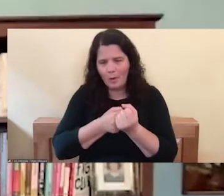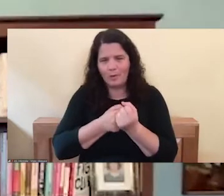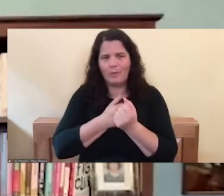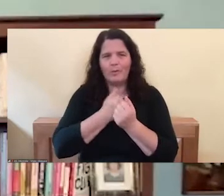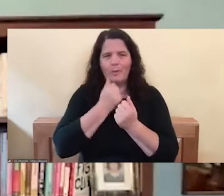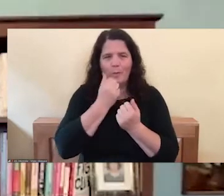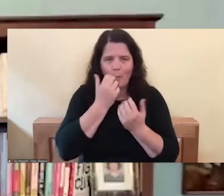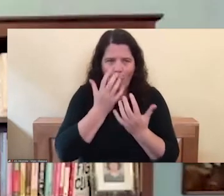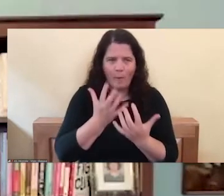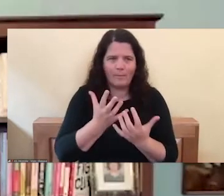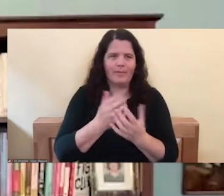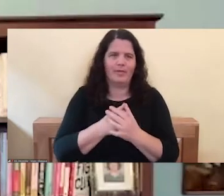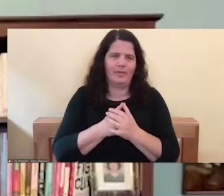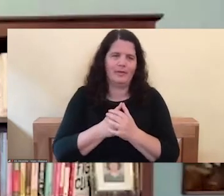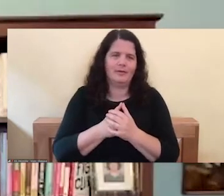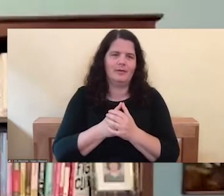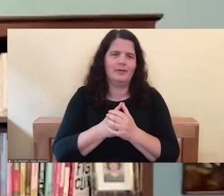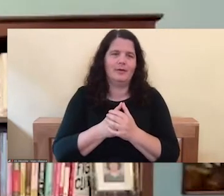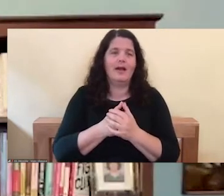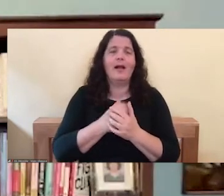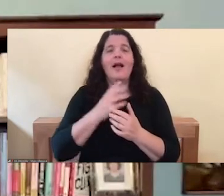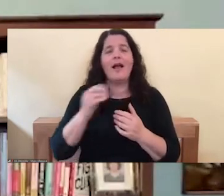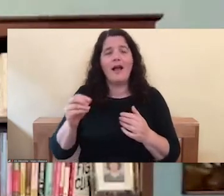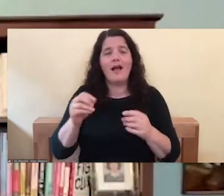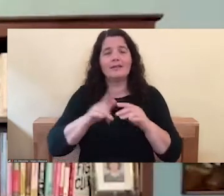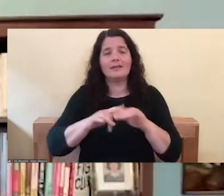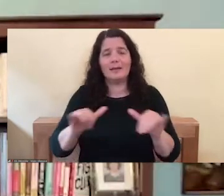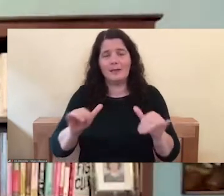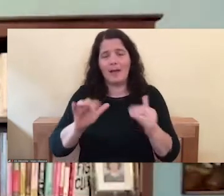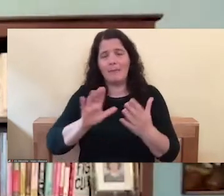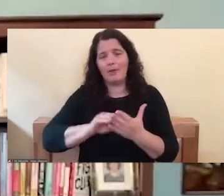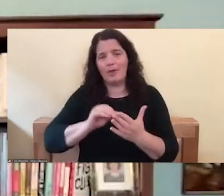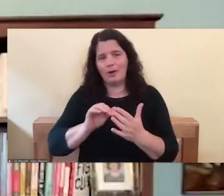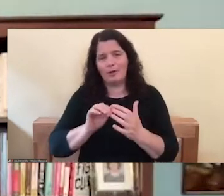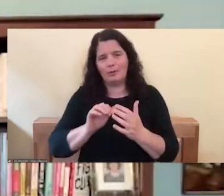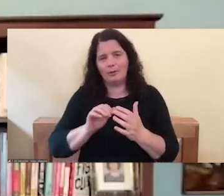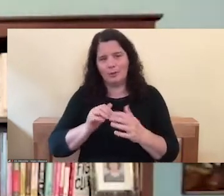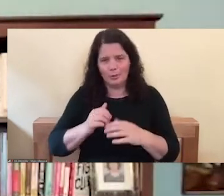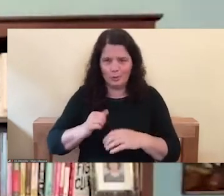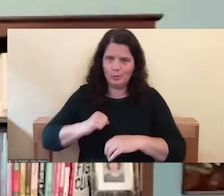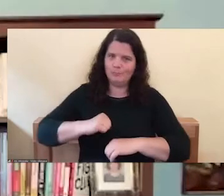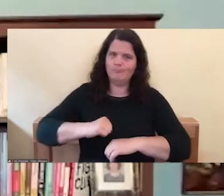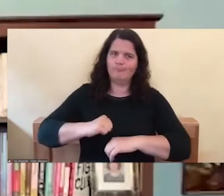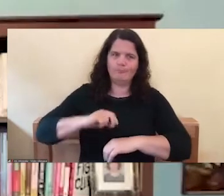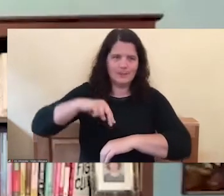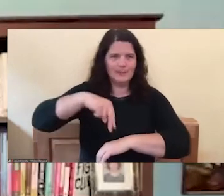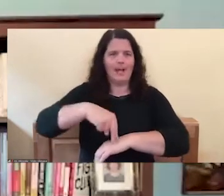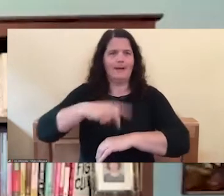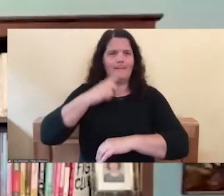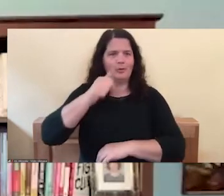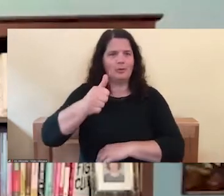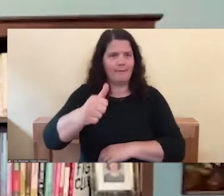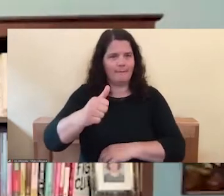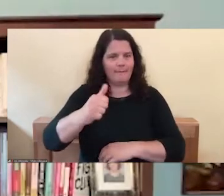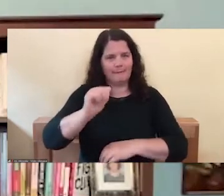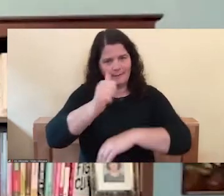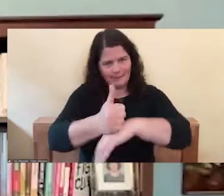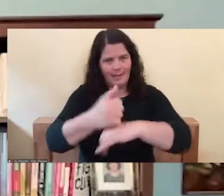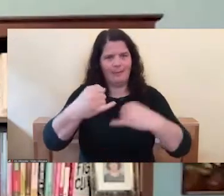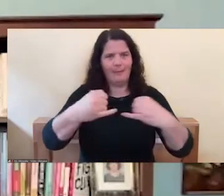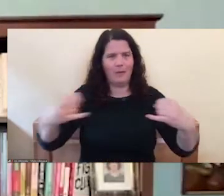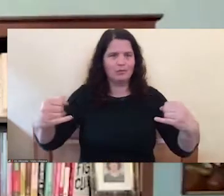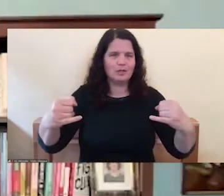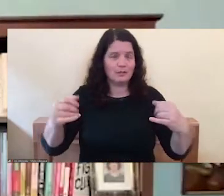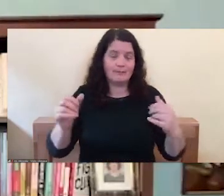And at the same time, you can learn to kind of start to stand up for yourself more, to draw your boundaries. And again, it can be scary because